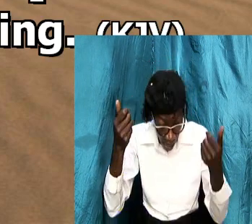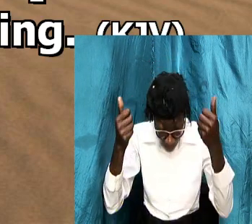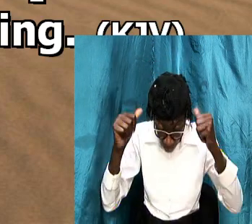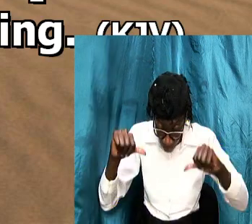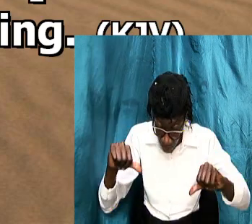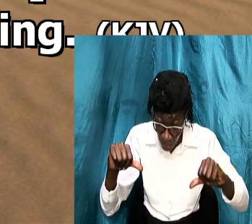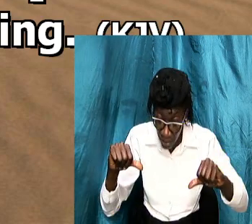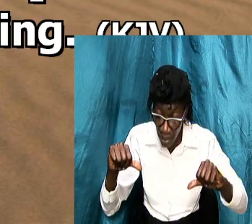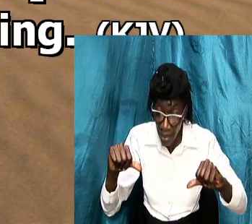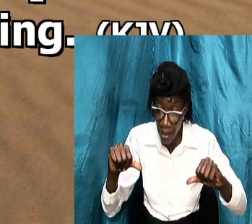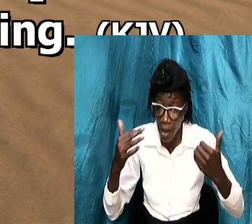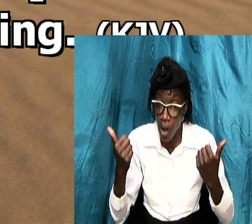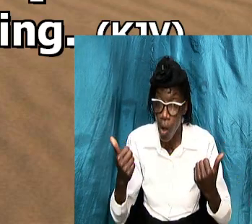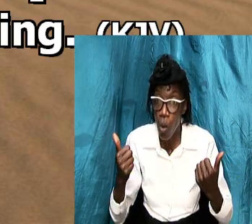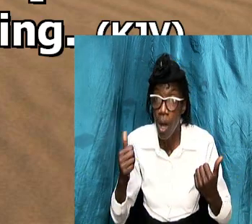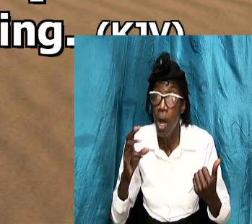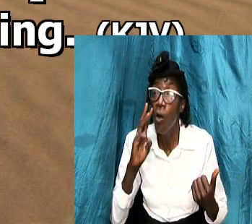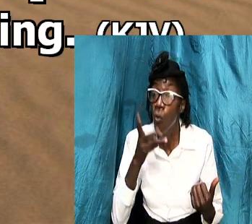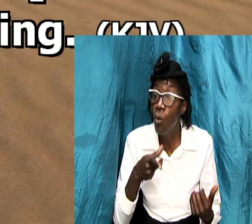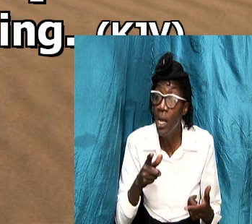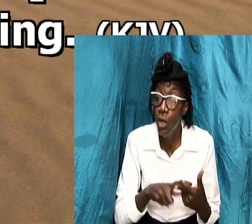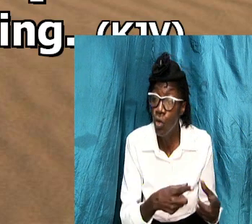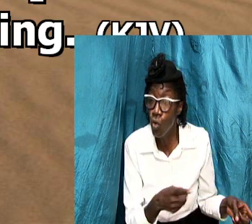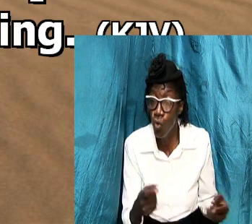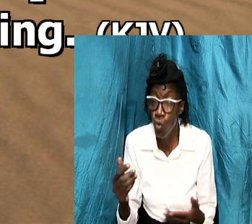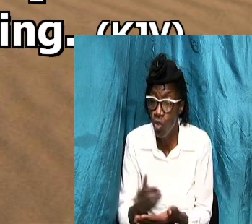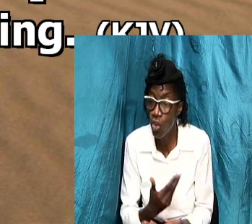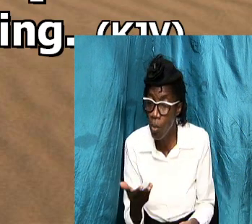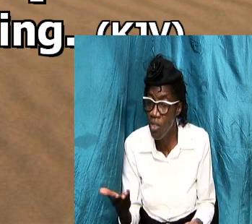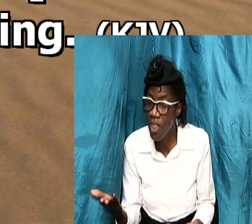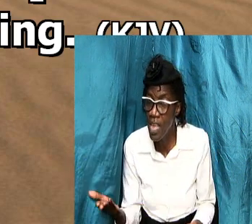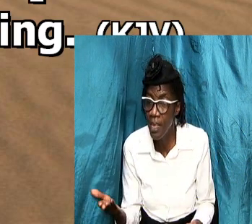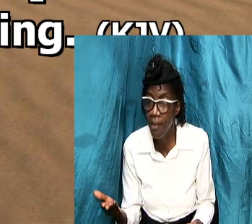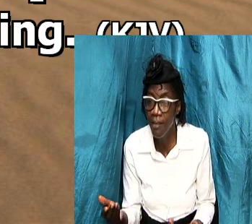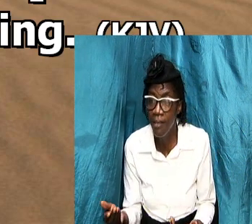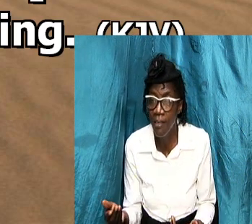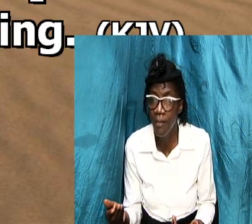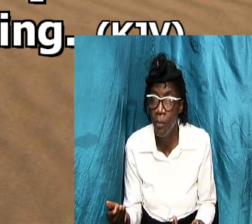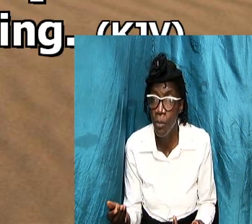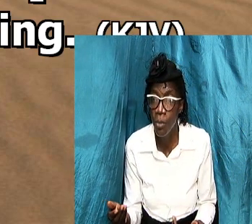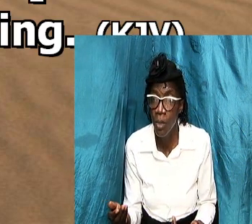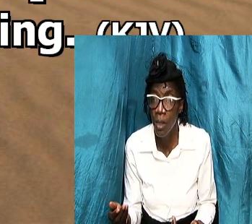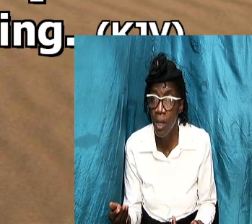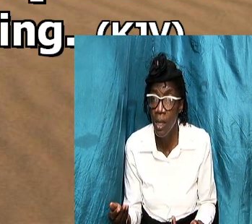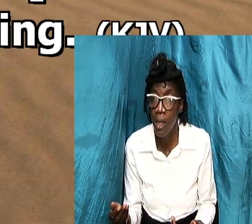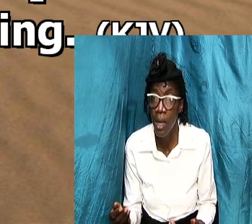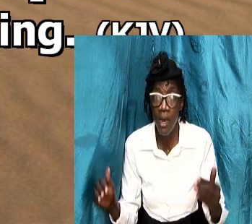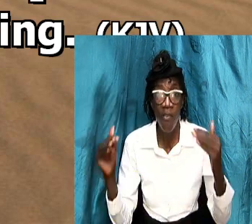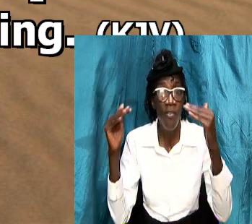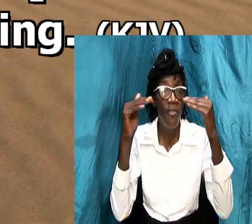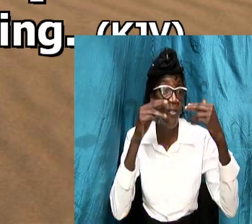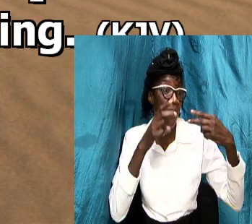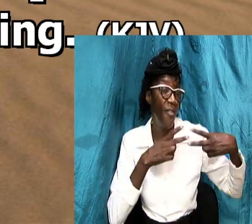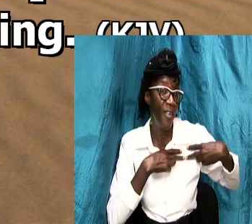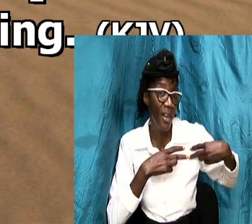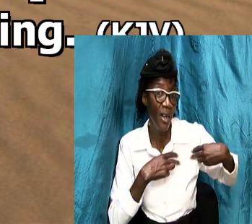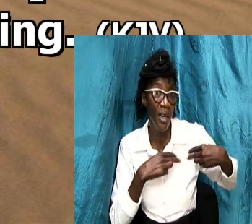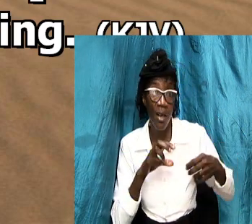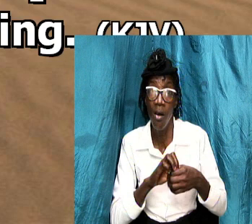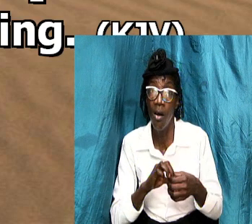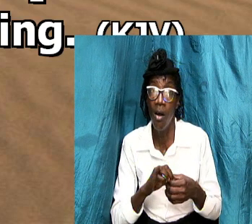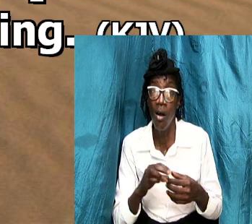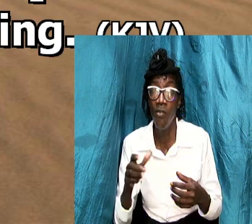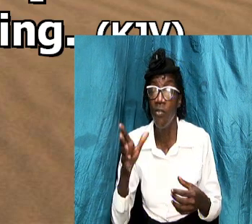know our potential to do certain things the worse of the woman uh the worse of a